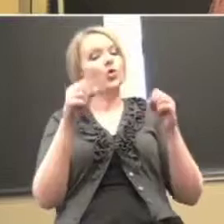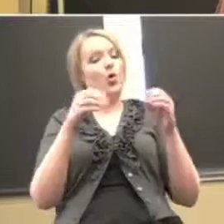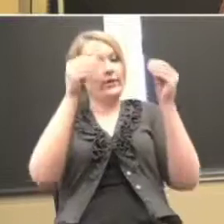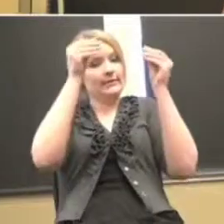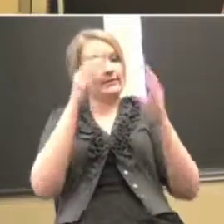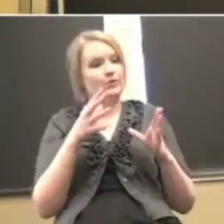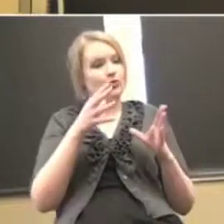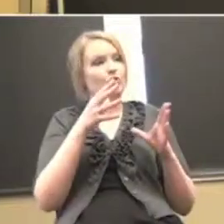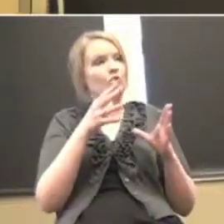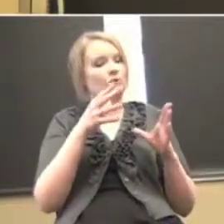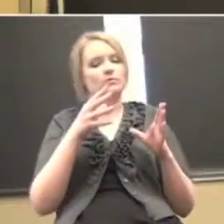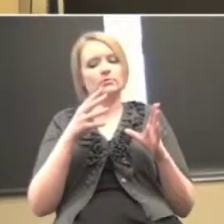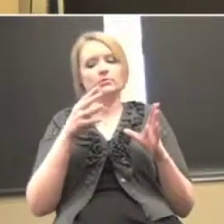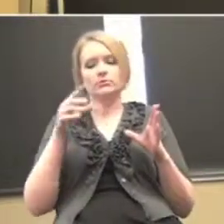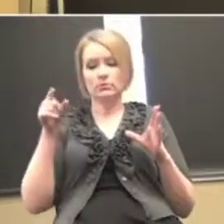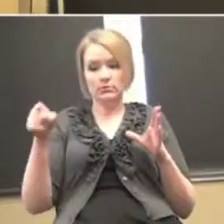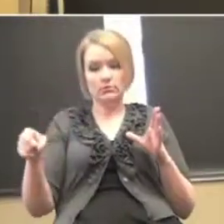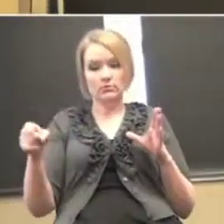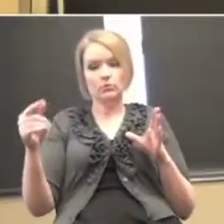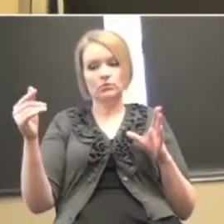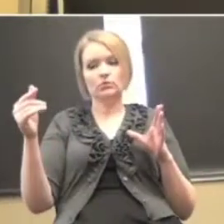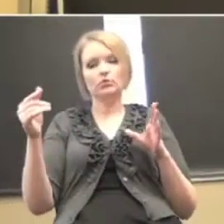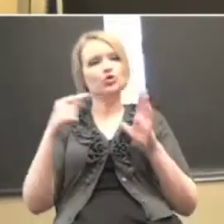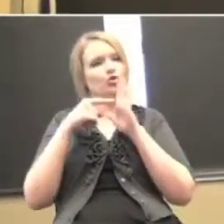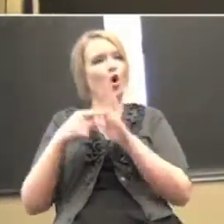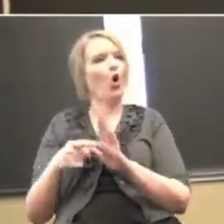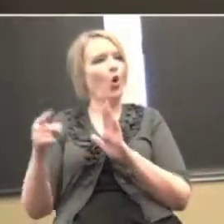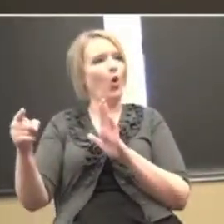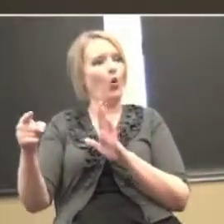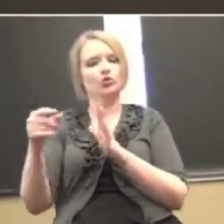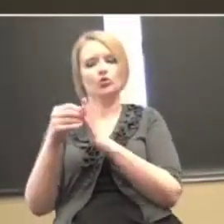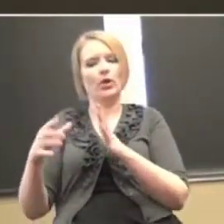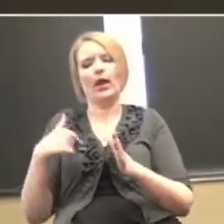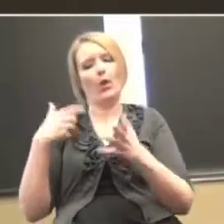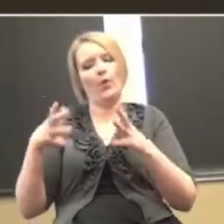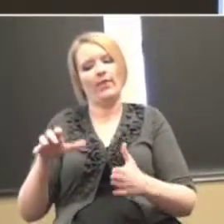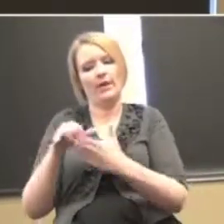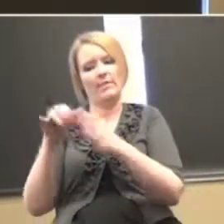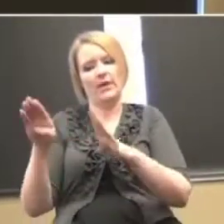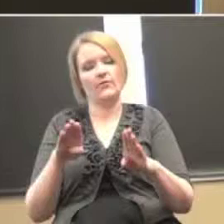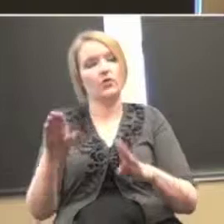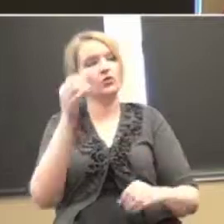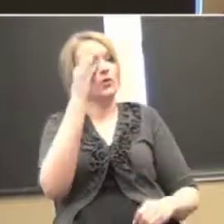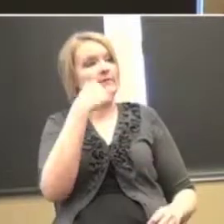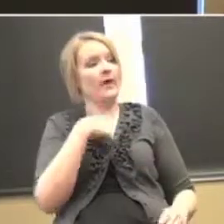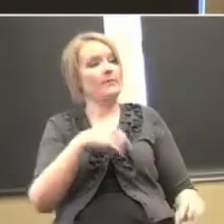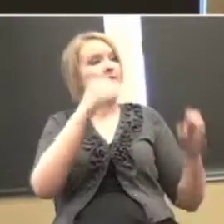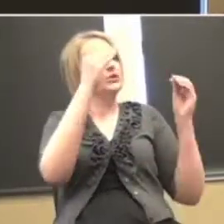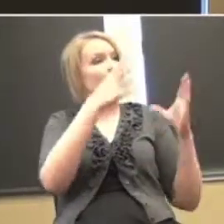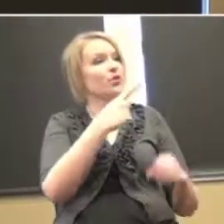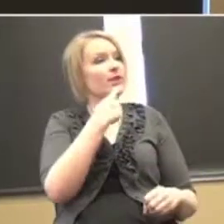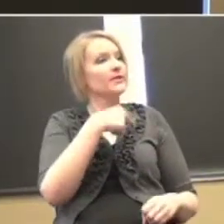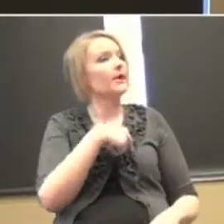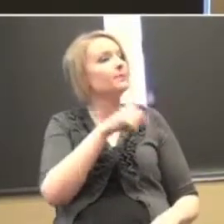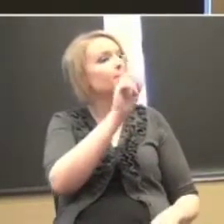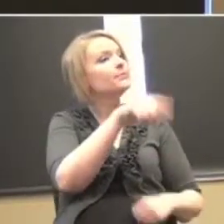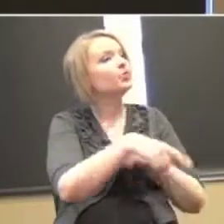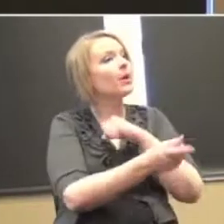a behavior displayed by the student was undesired. So if I say, I'm here to teach you and I just kind of go, that's a reprimand.